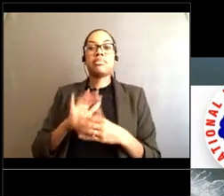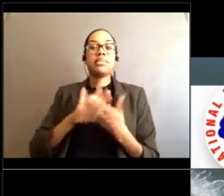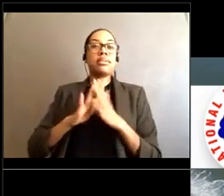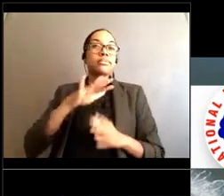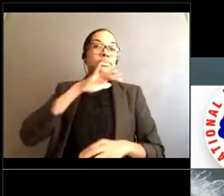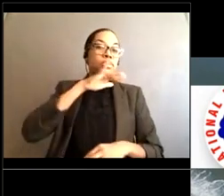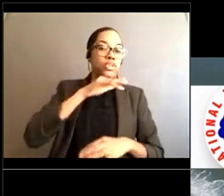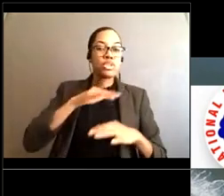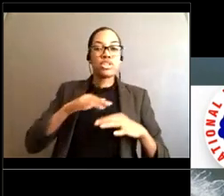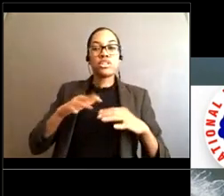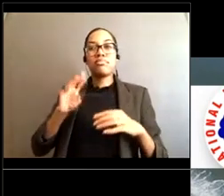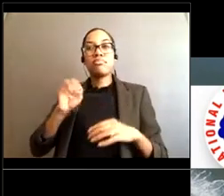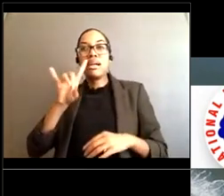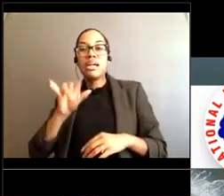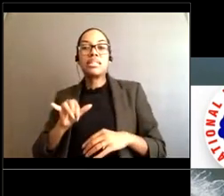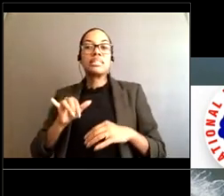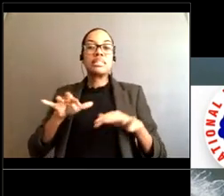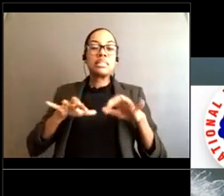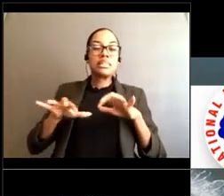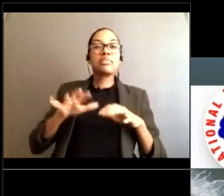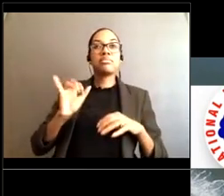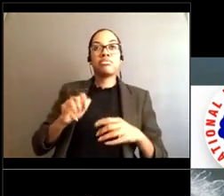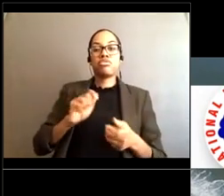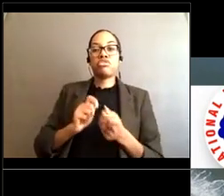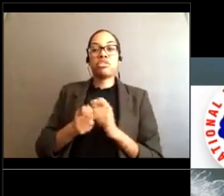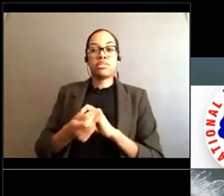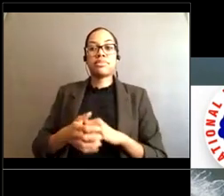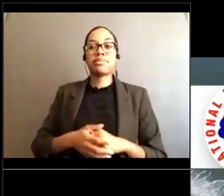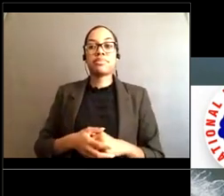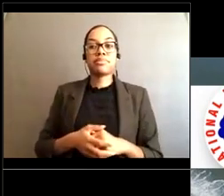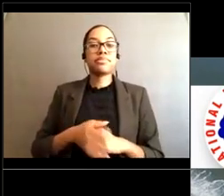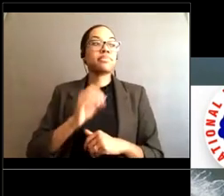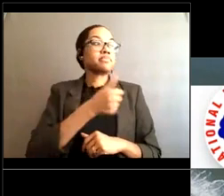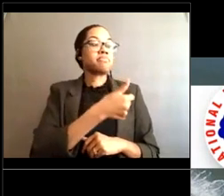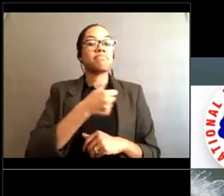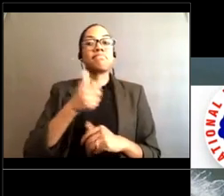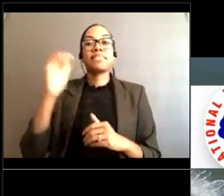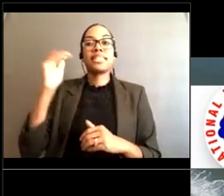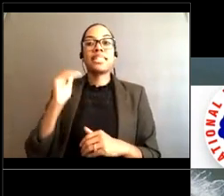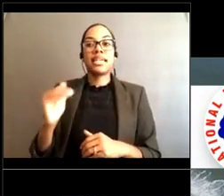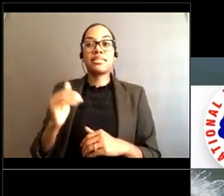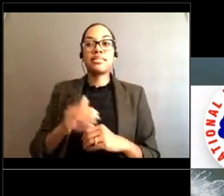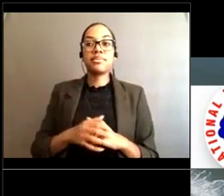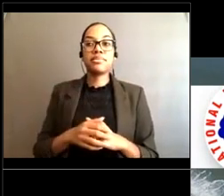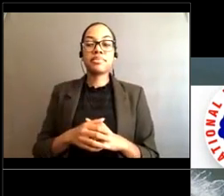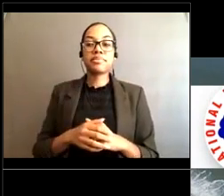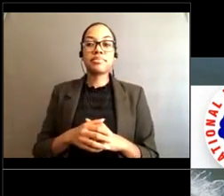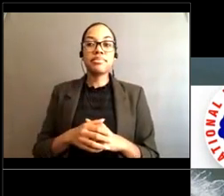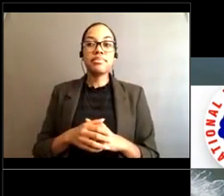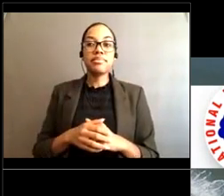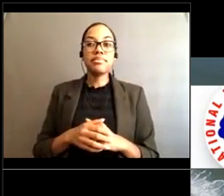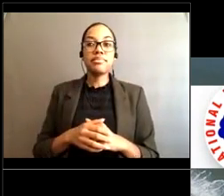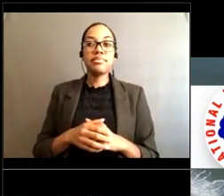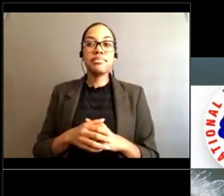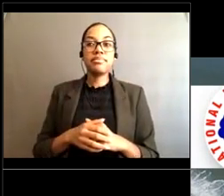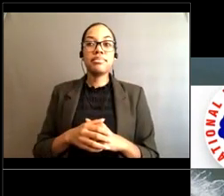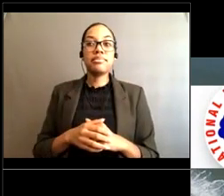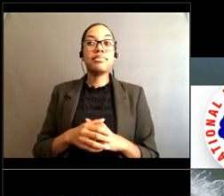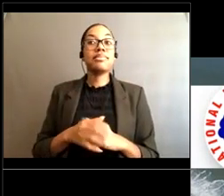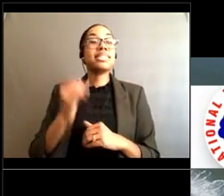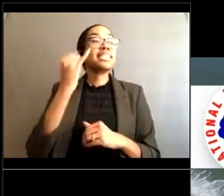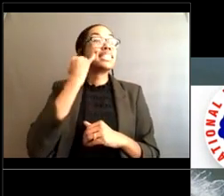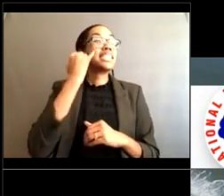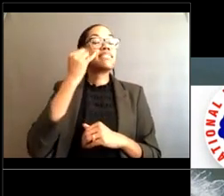All right, I think this next question is really great. I think it's a really good one. Um, can you be pulled into a rip current while in ankle deep water?